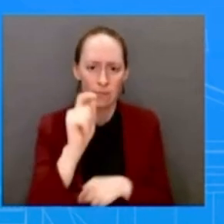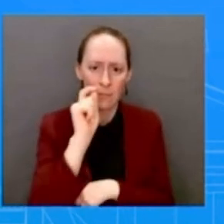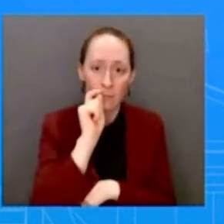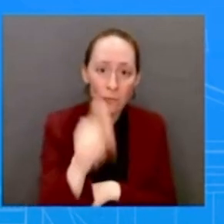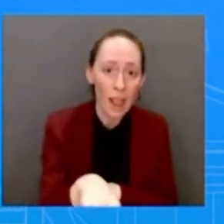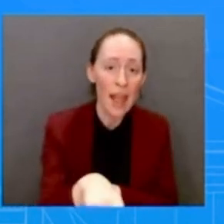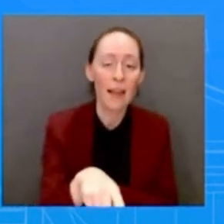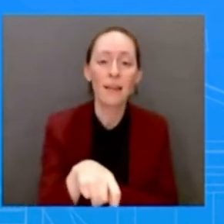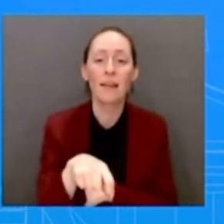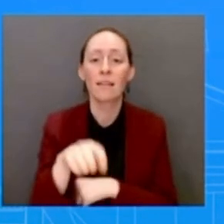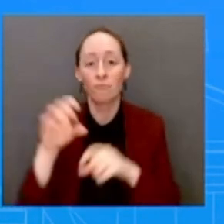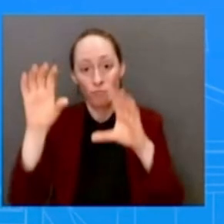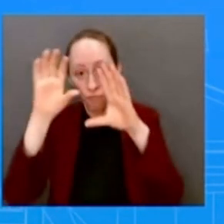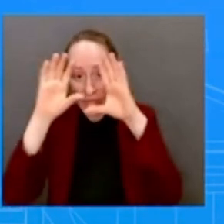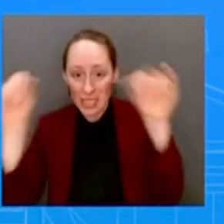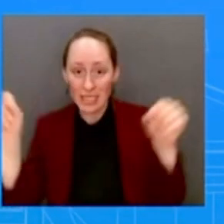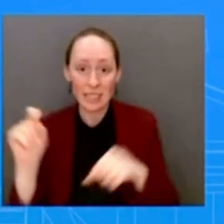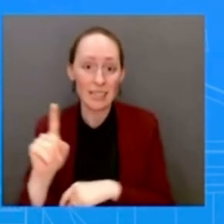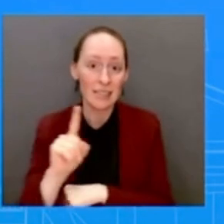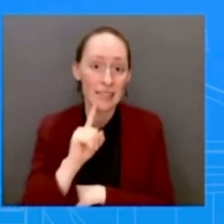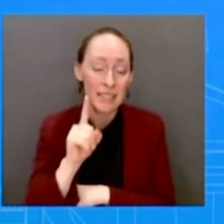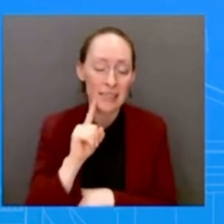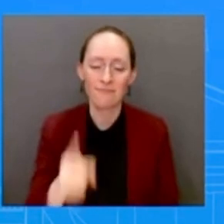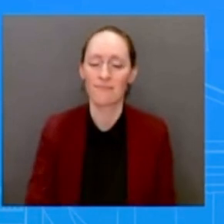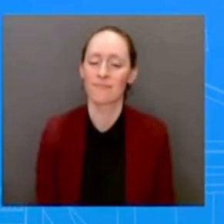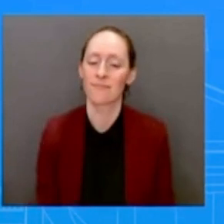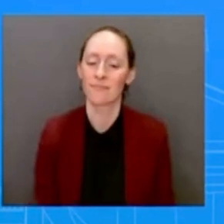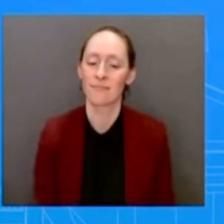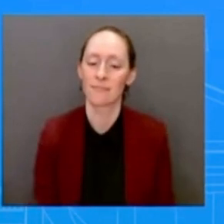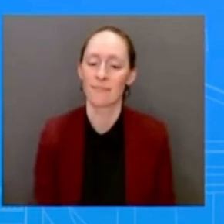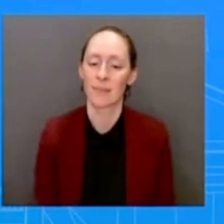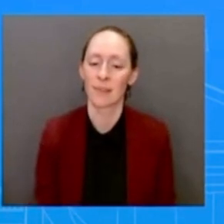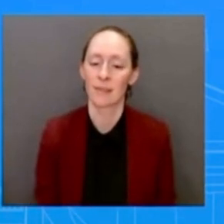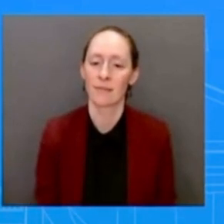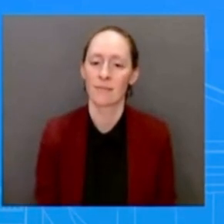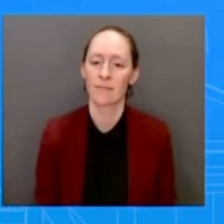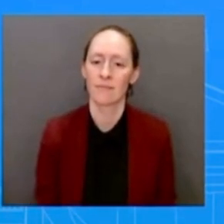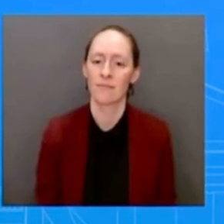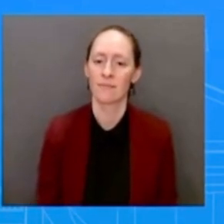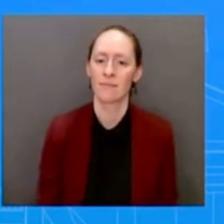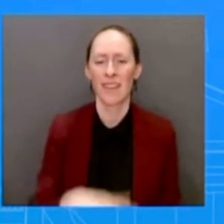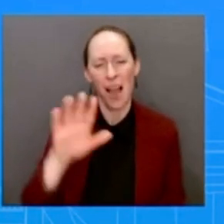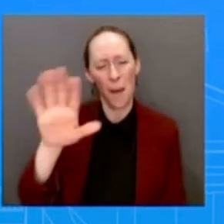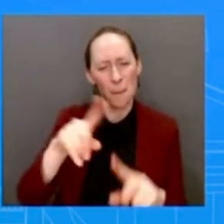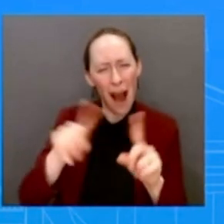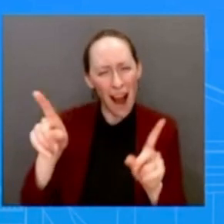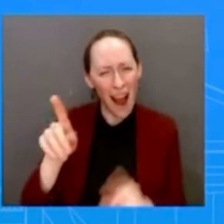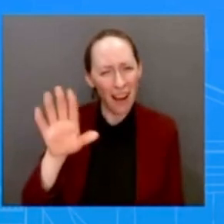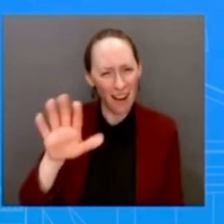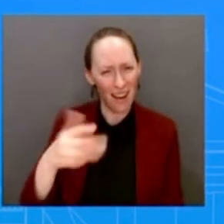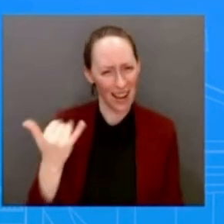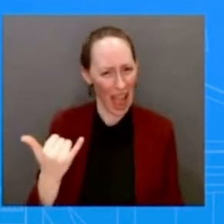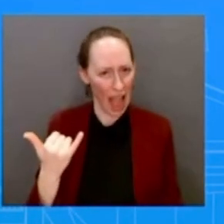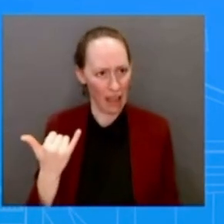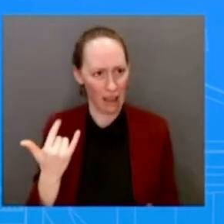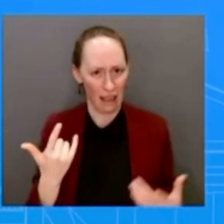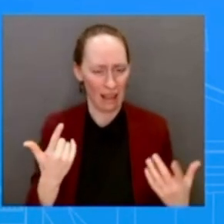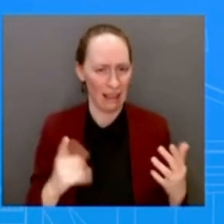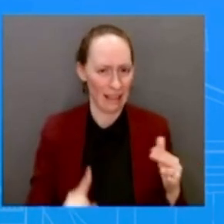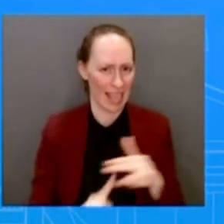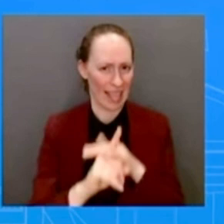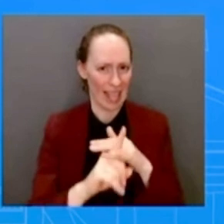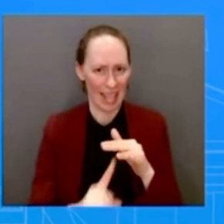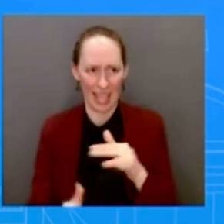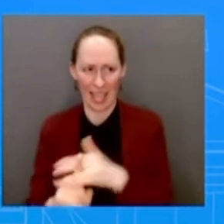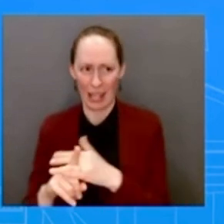their democracy. But you are seeing signs that the approach may start, it's starting to look a little bit different, right? You say over and over again here, the President says, you know, nothing about Ukraine without